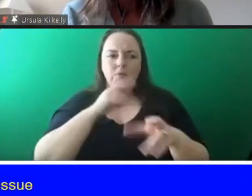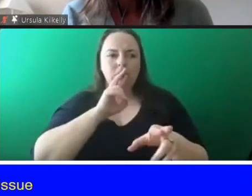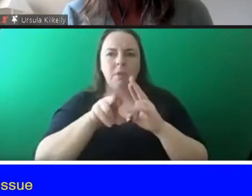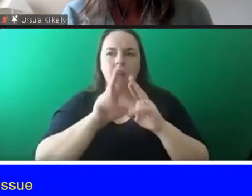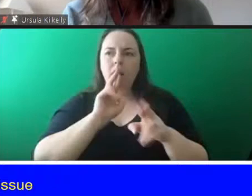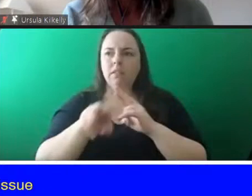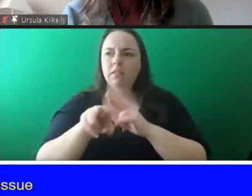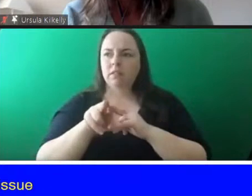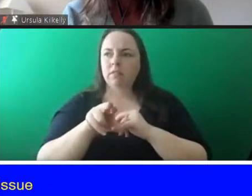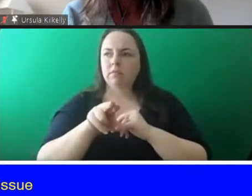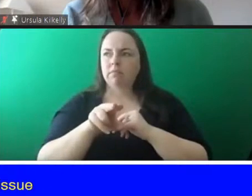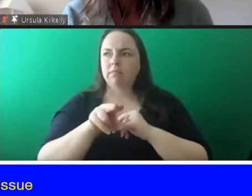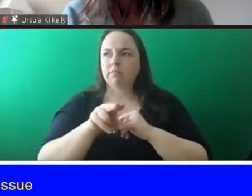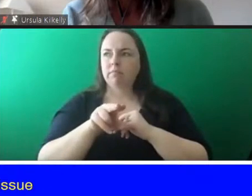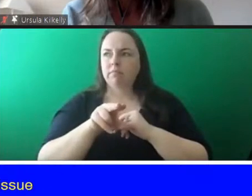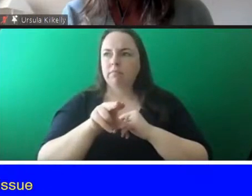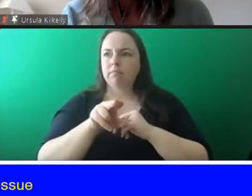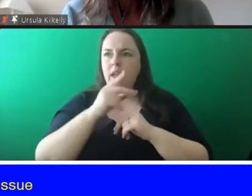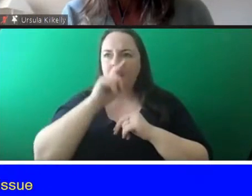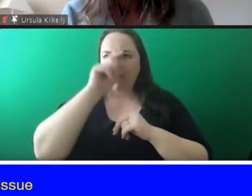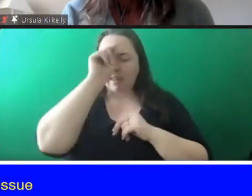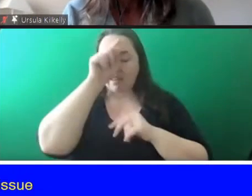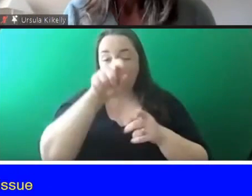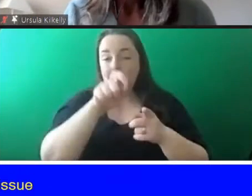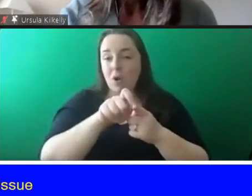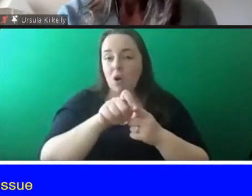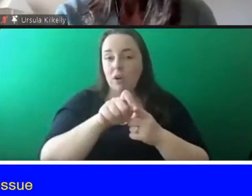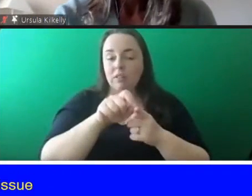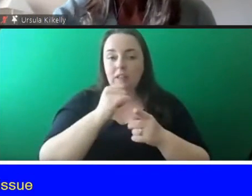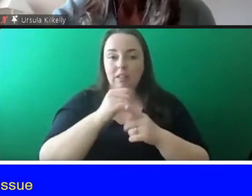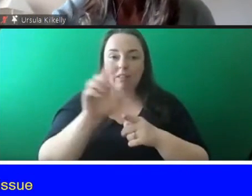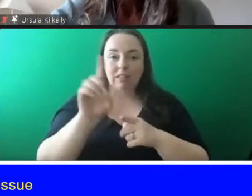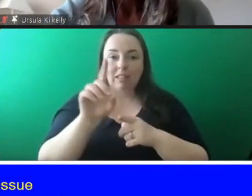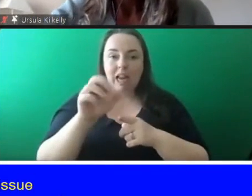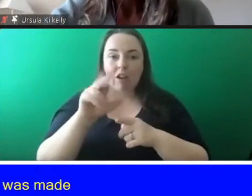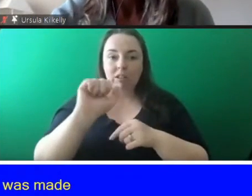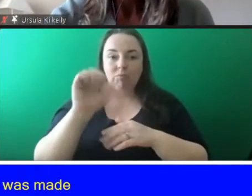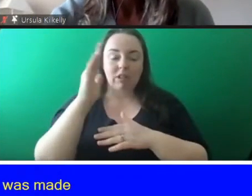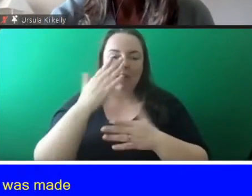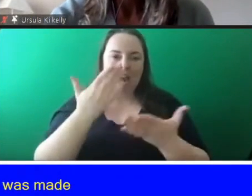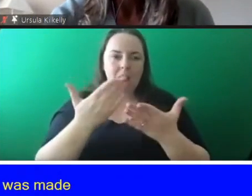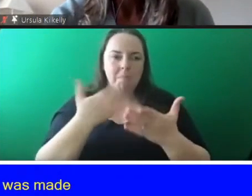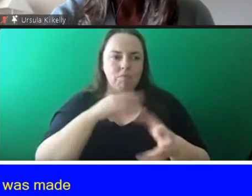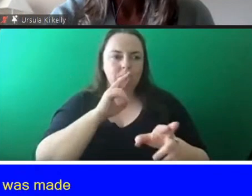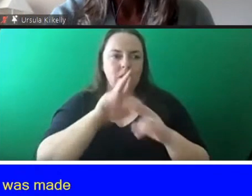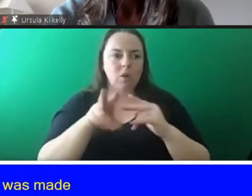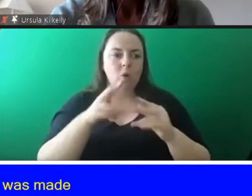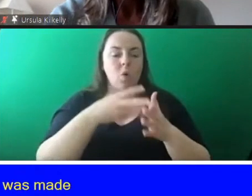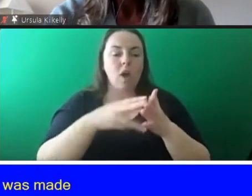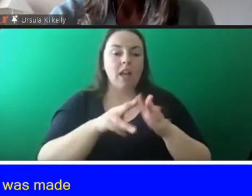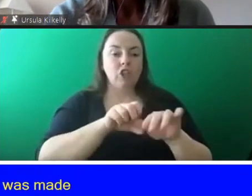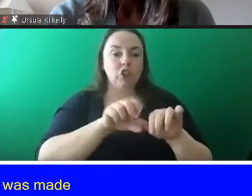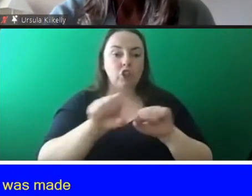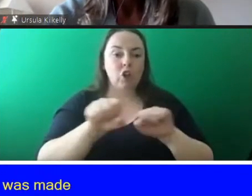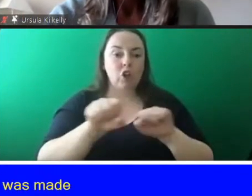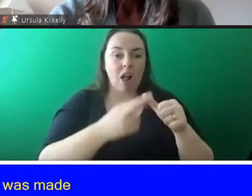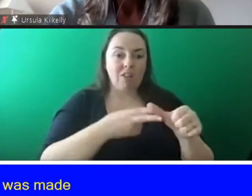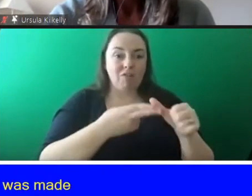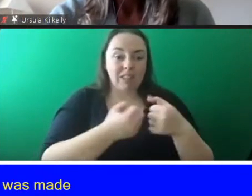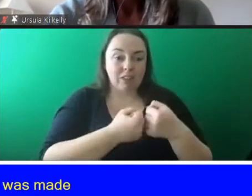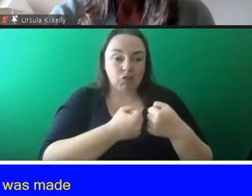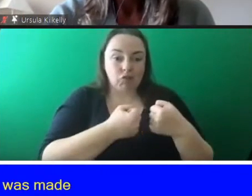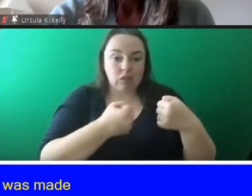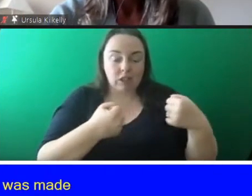um i think the point was made in darren's presentation how you respond when the service is is on is stretched uh